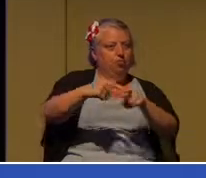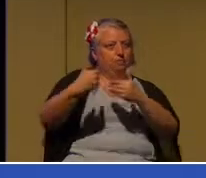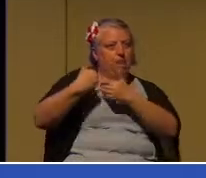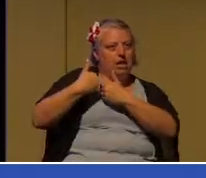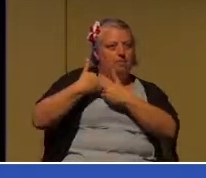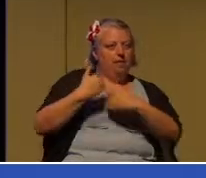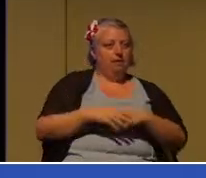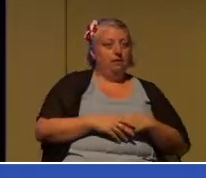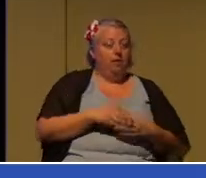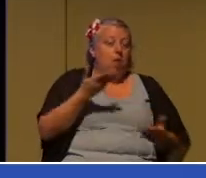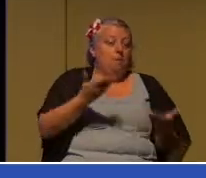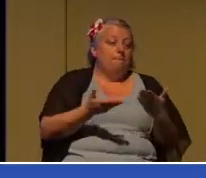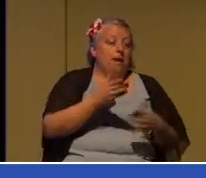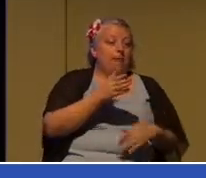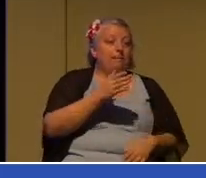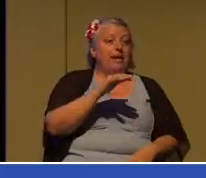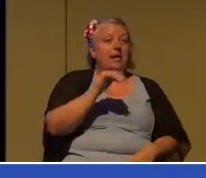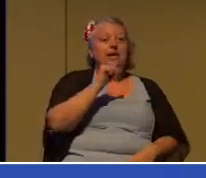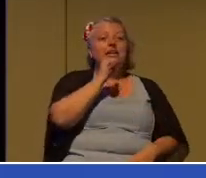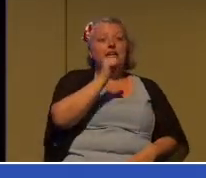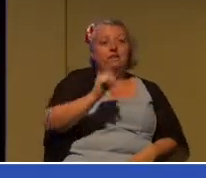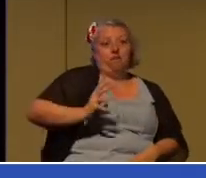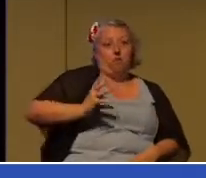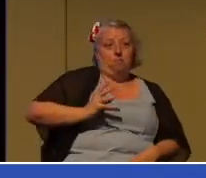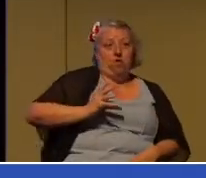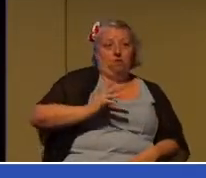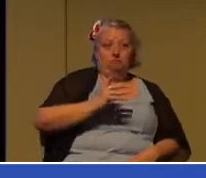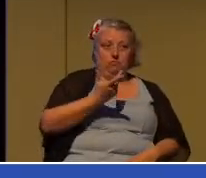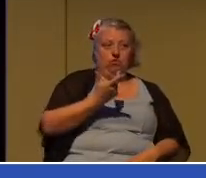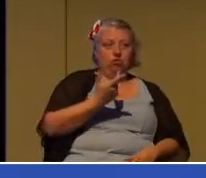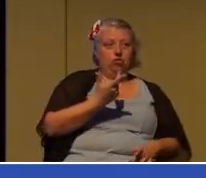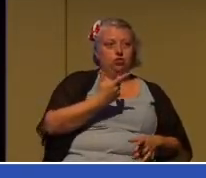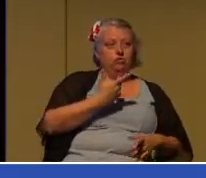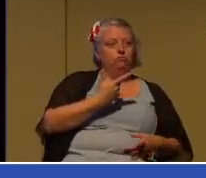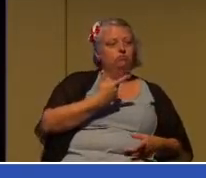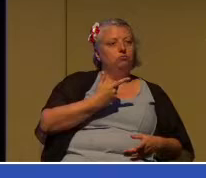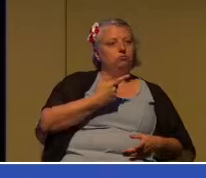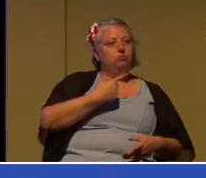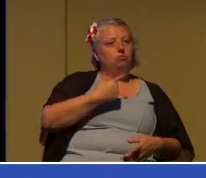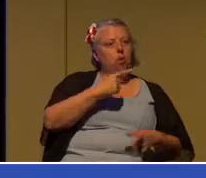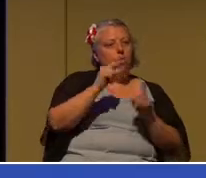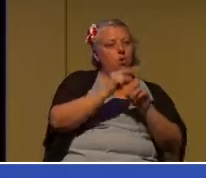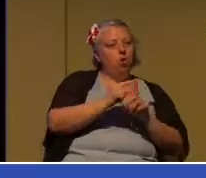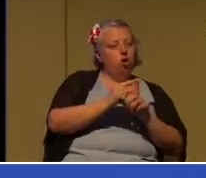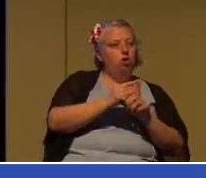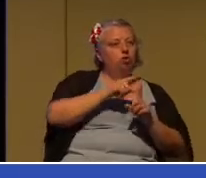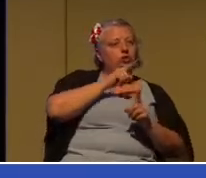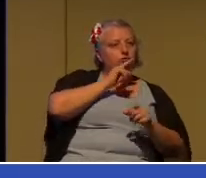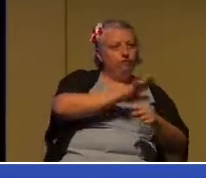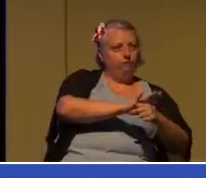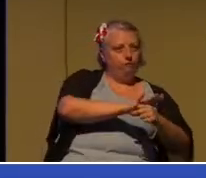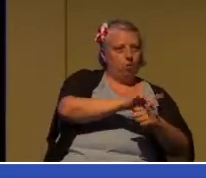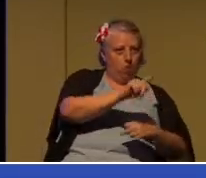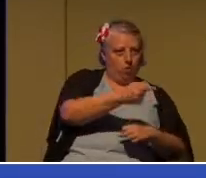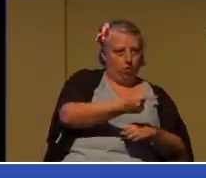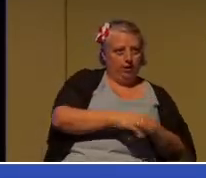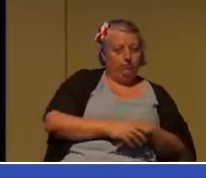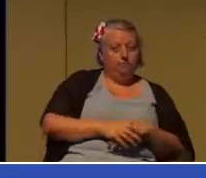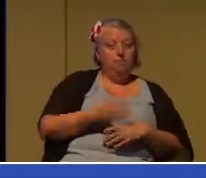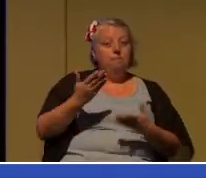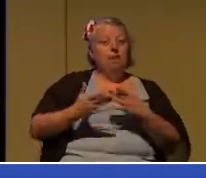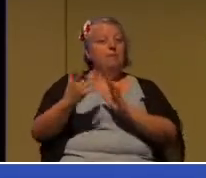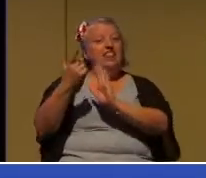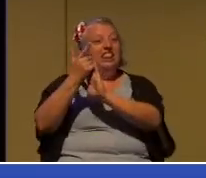by word only. It may be, you know, duly legalized by a lawyer,